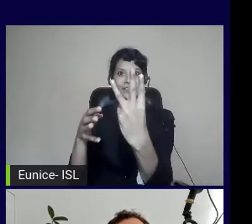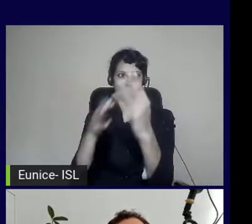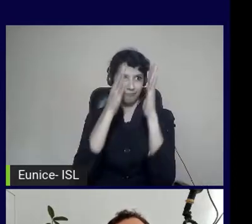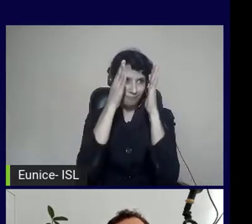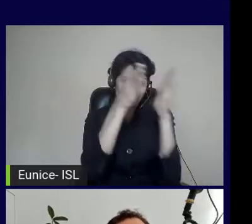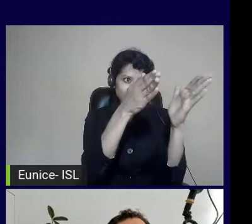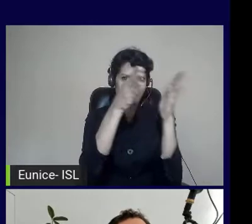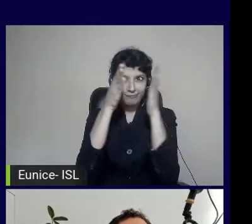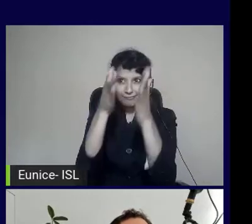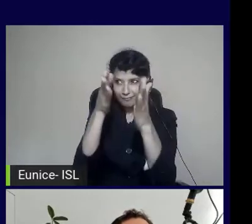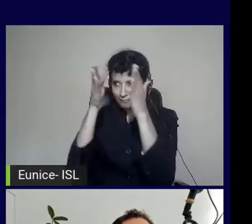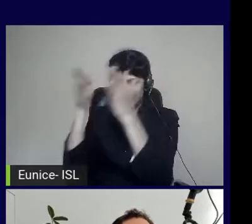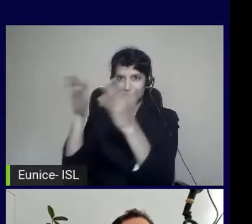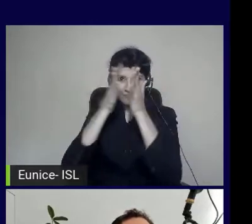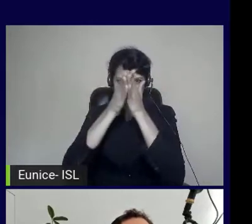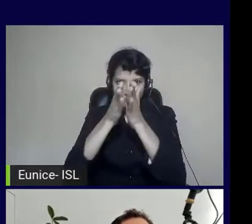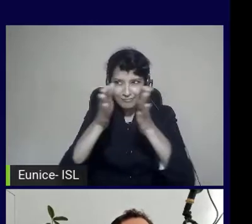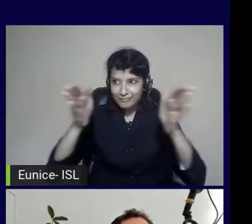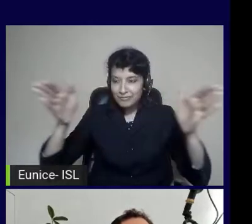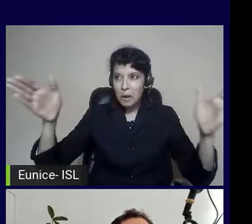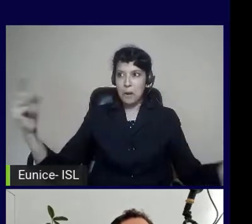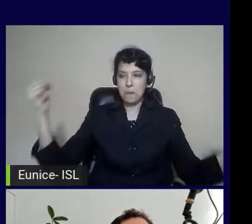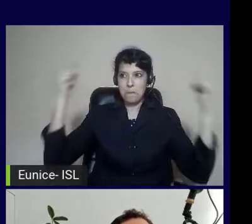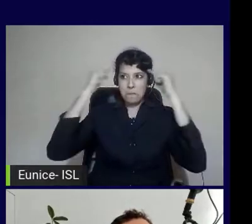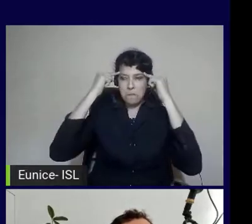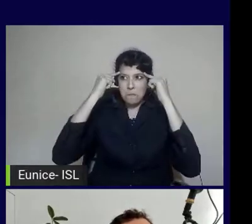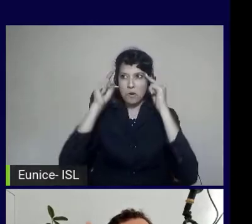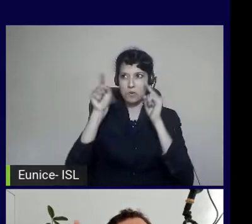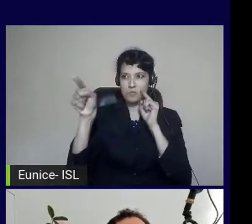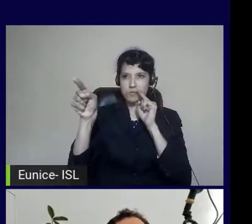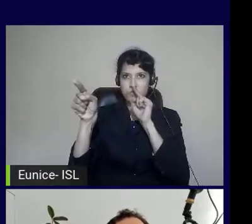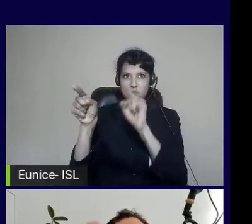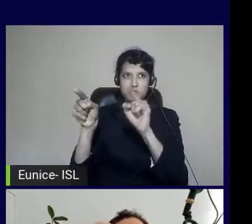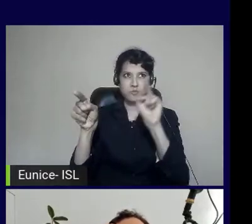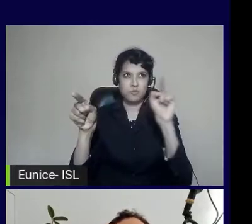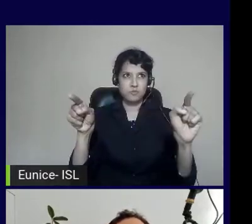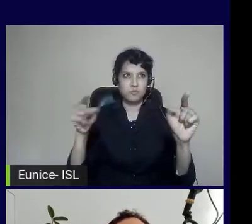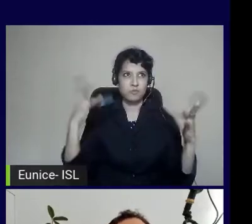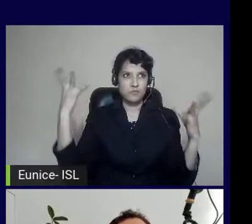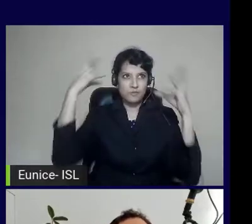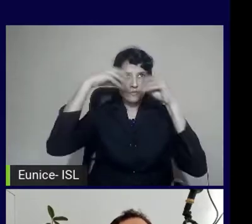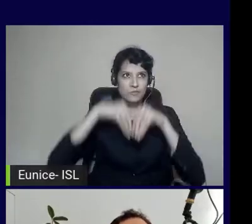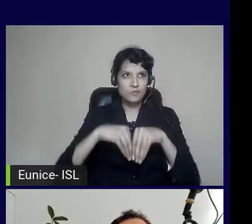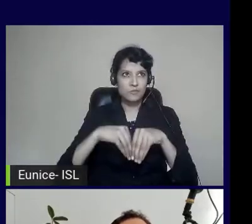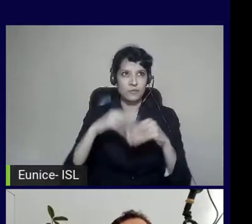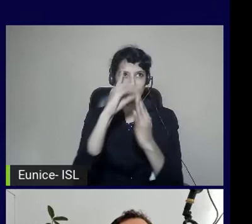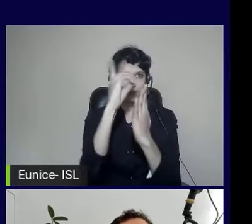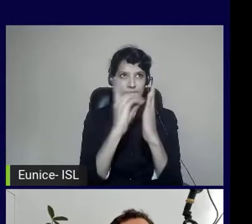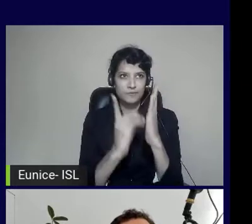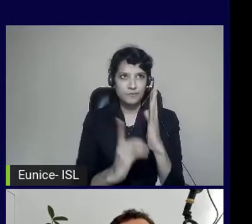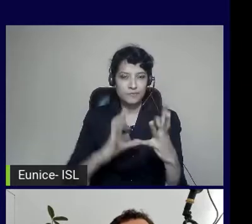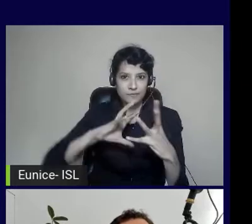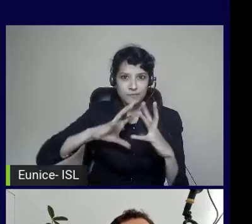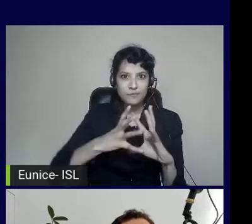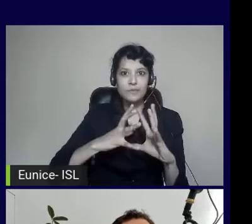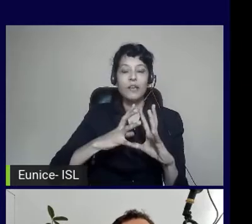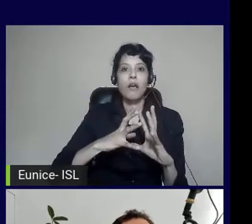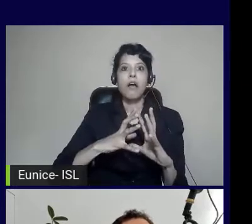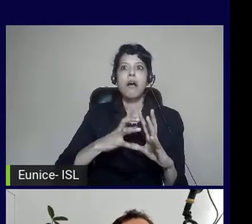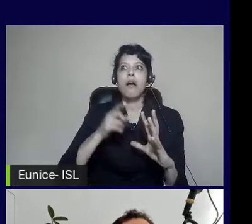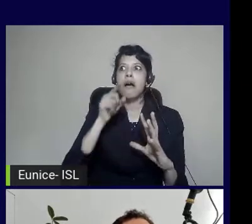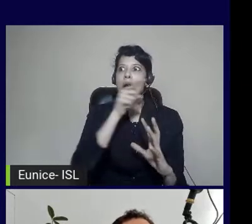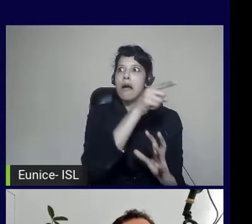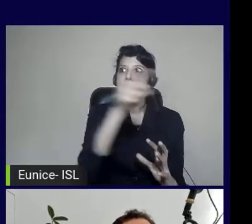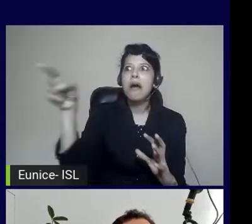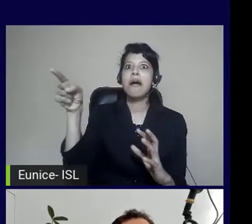requirements. When you take friends, families, loved ones who are both financially and also mentally invested in those individuals,